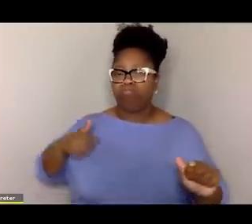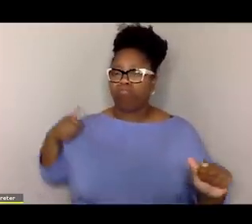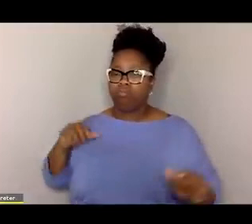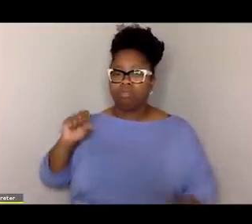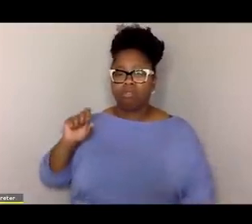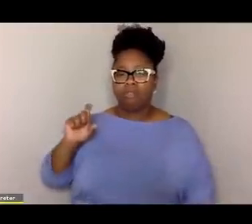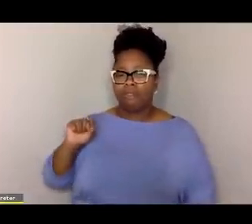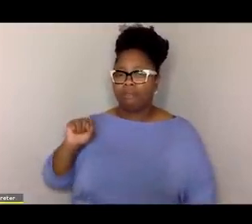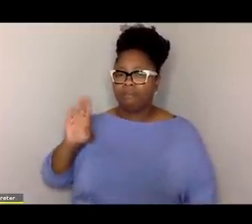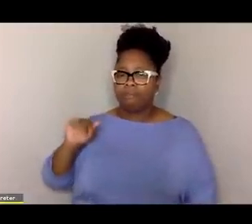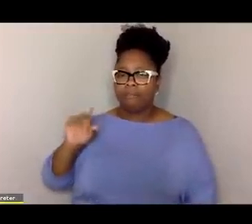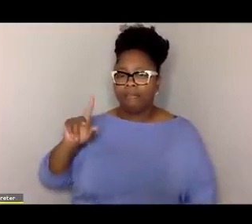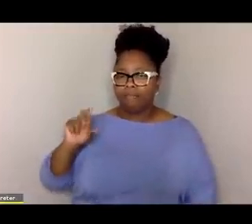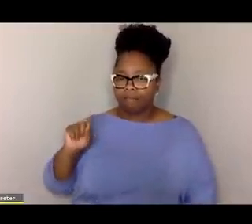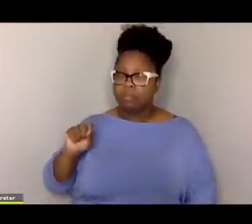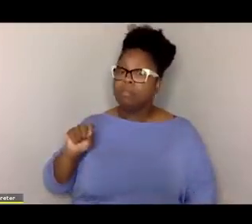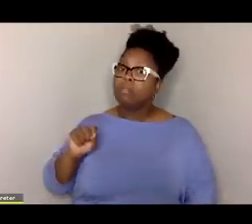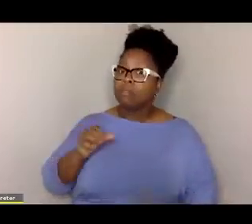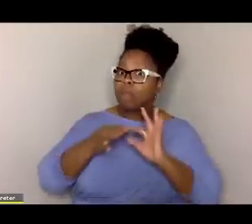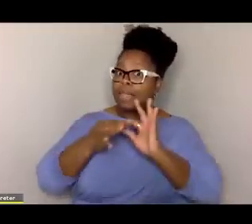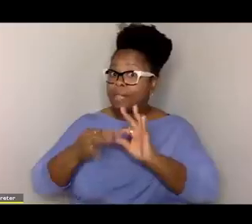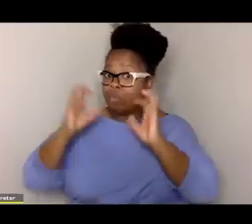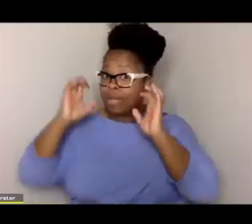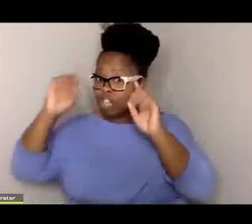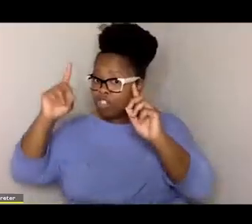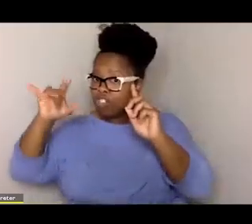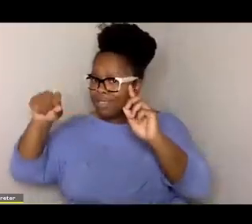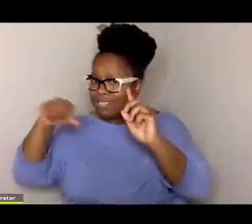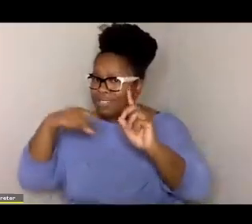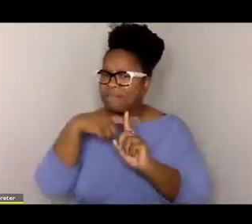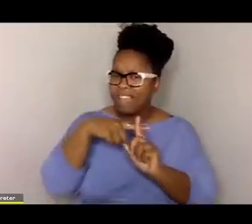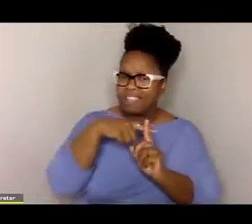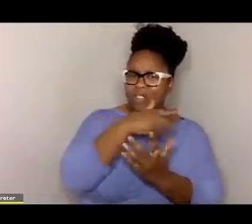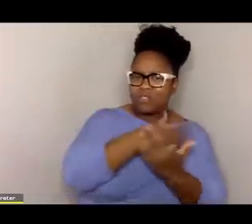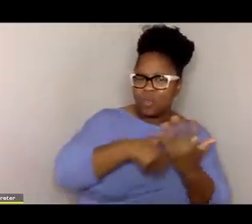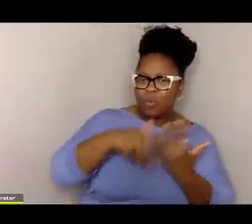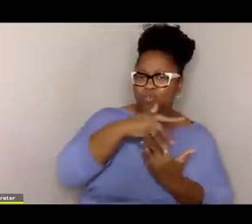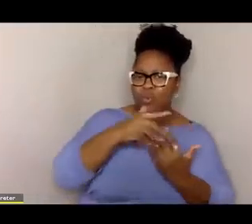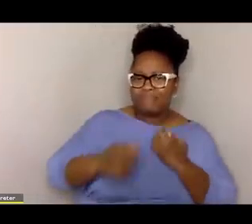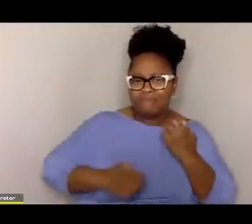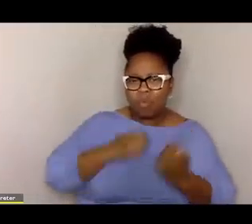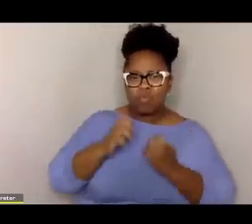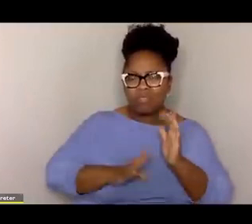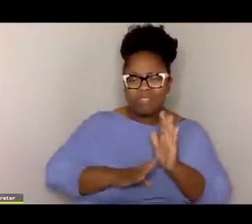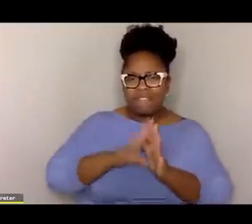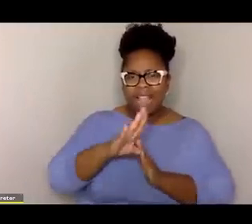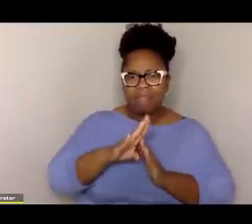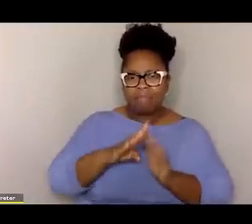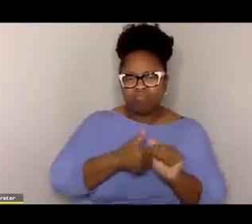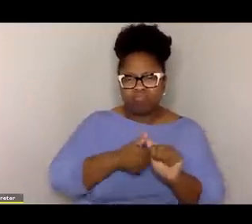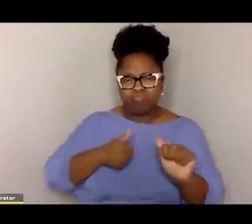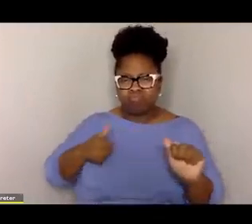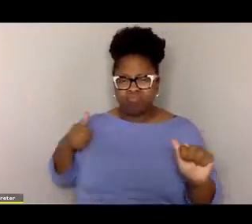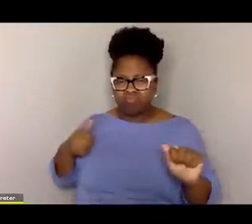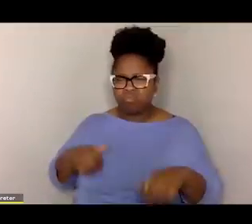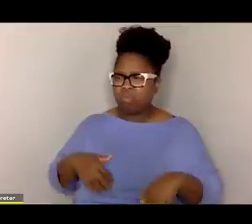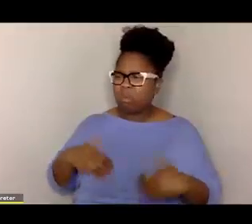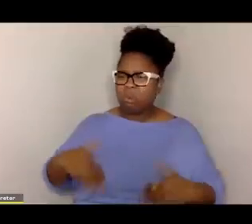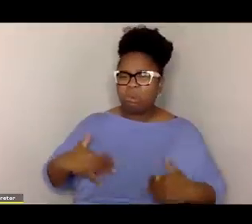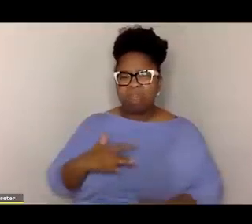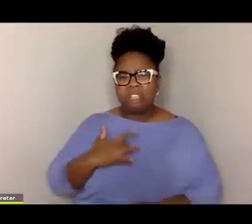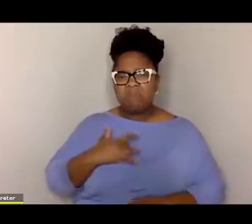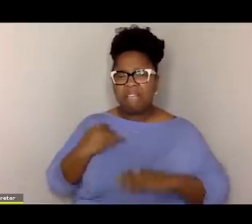out, not only in terms of their education, but also in their social, emotional development